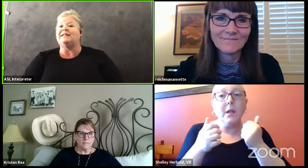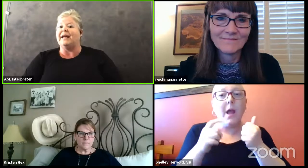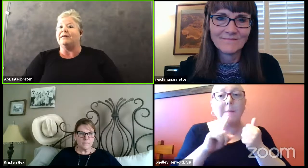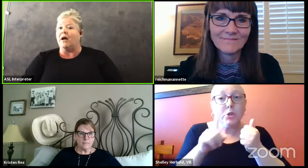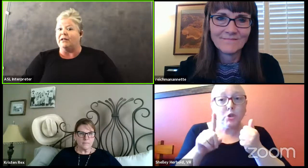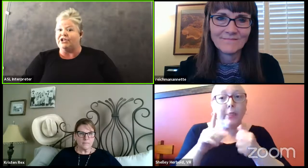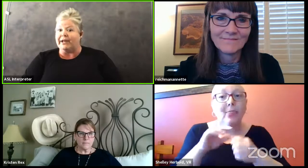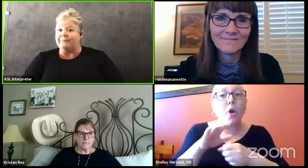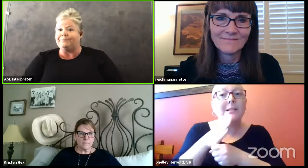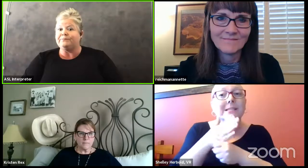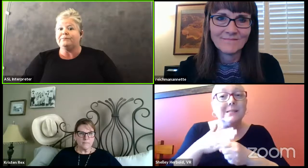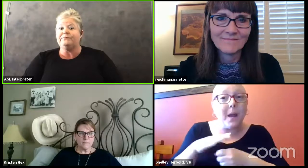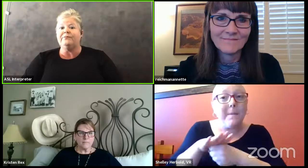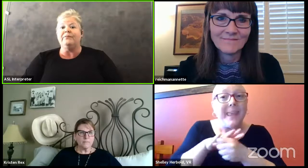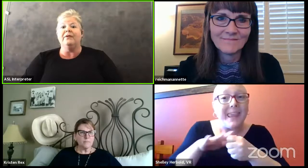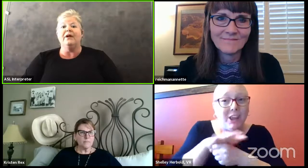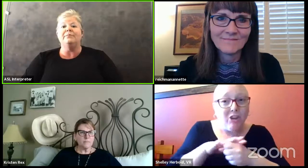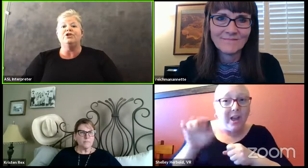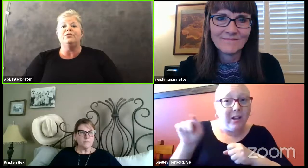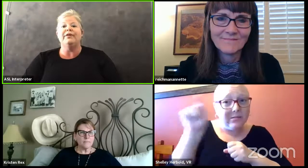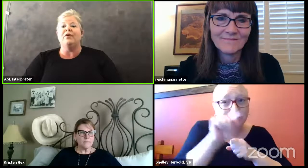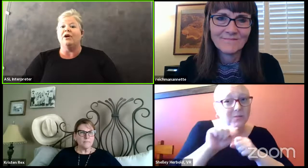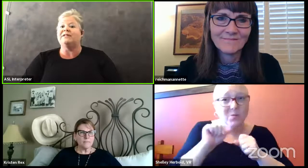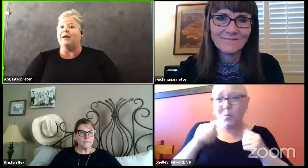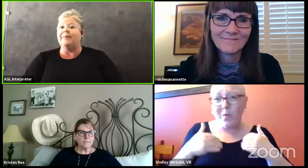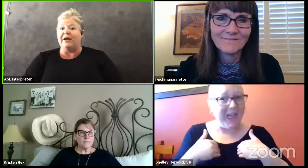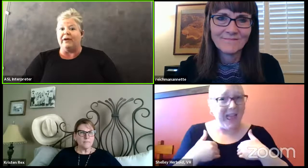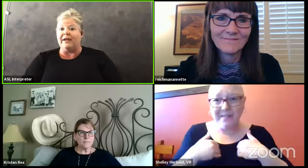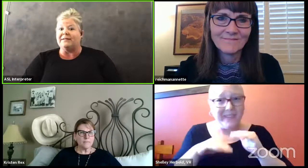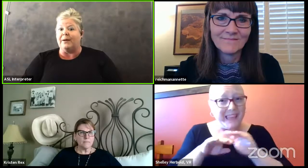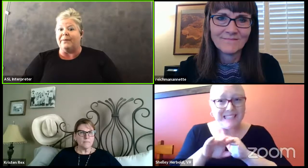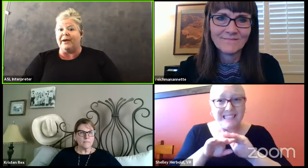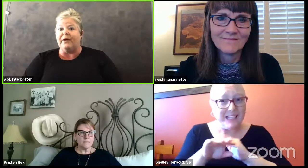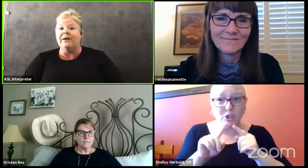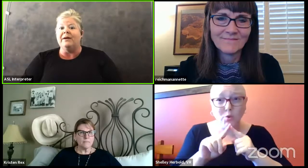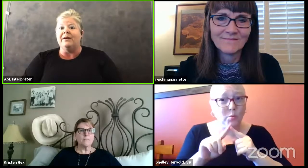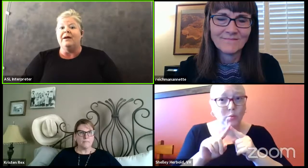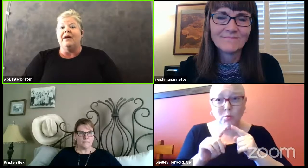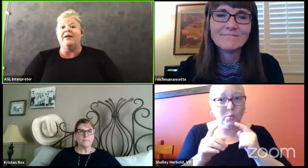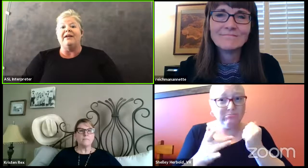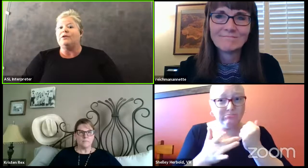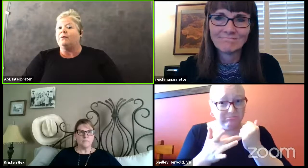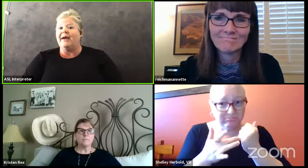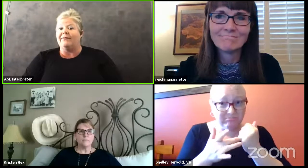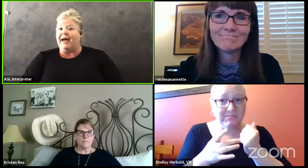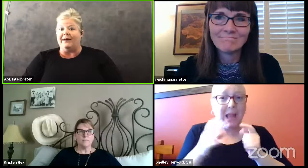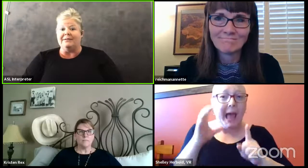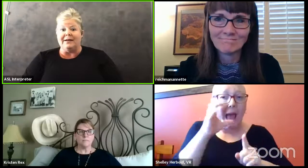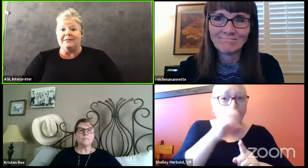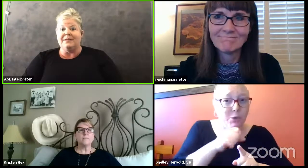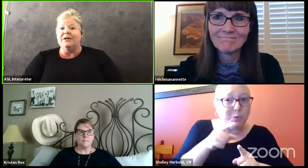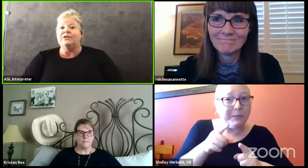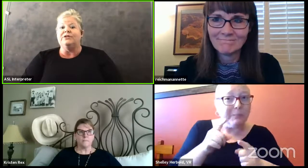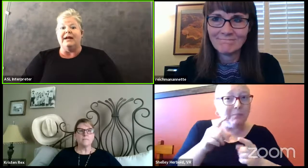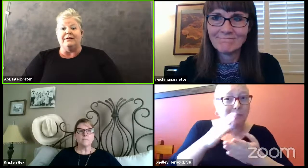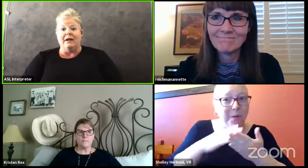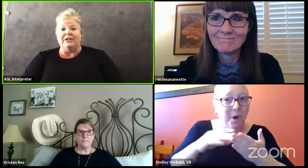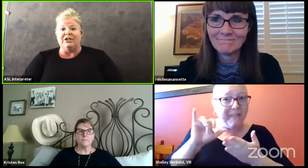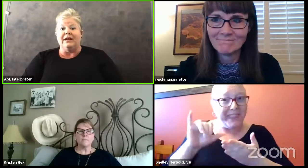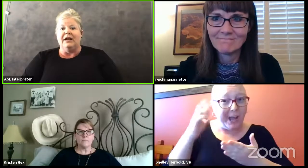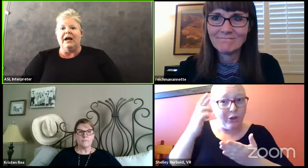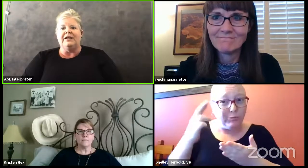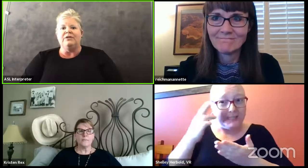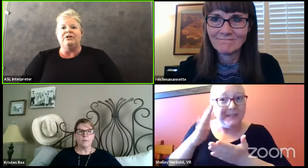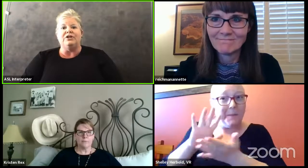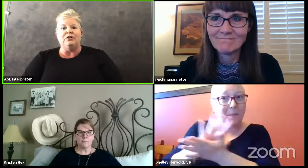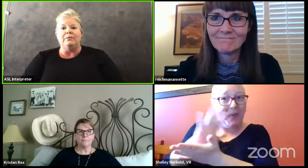related to technology. I'm sure there are some areas out there that don't have access to technology.